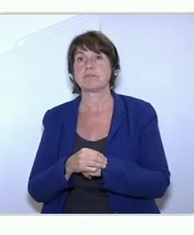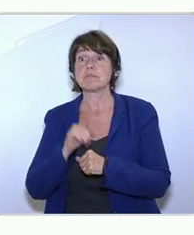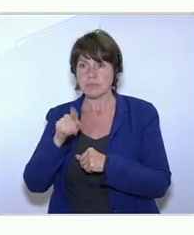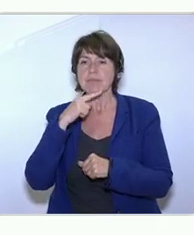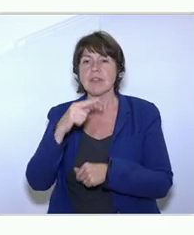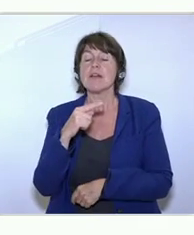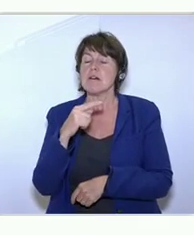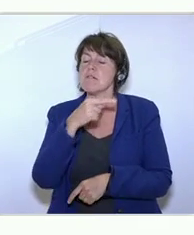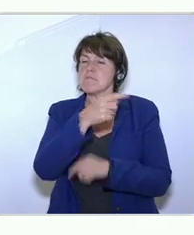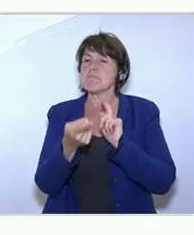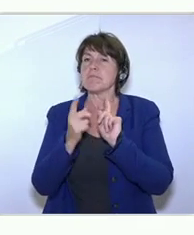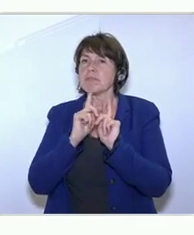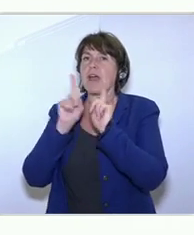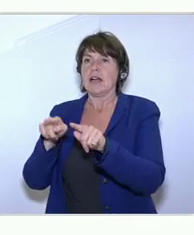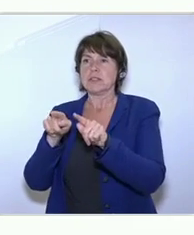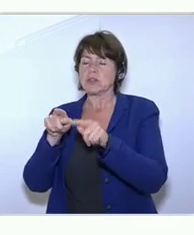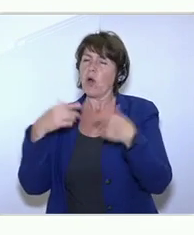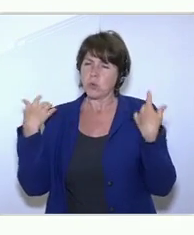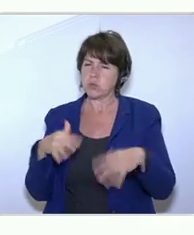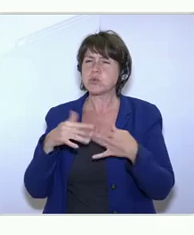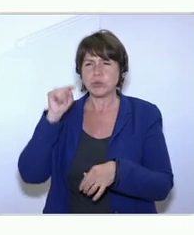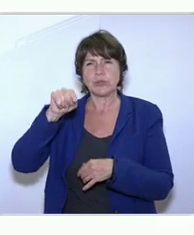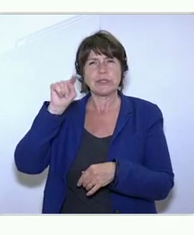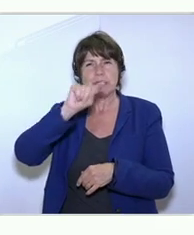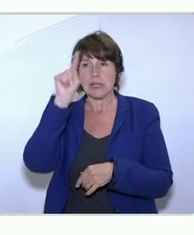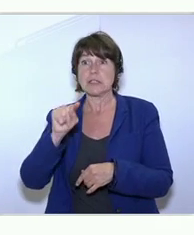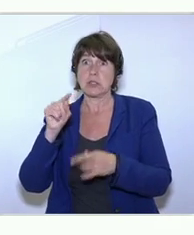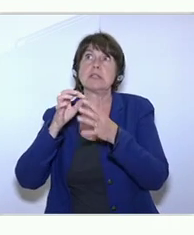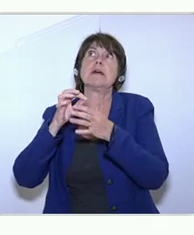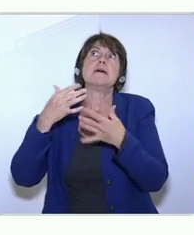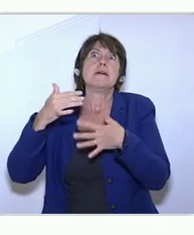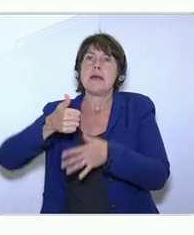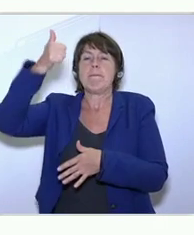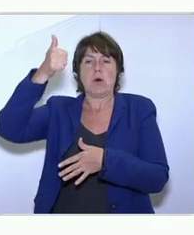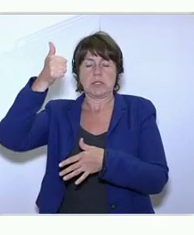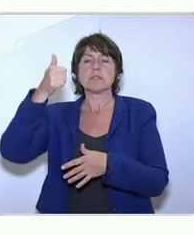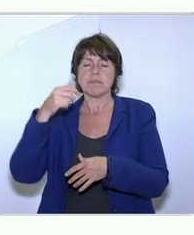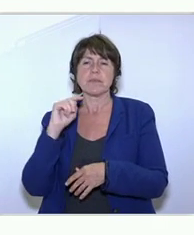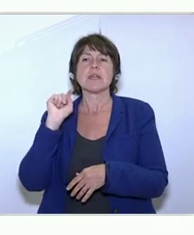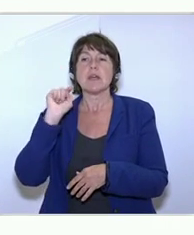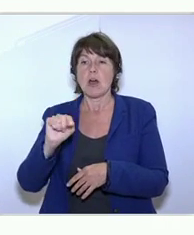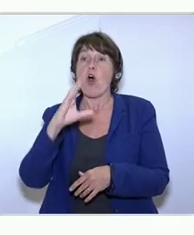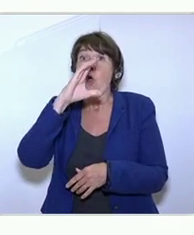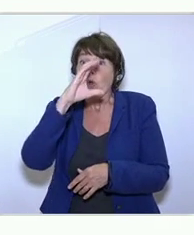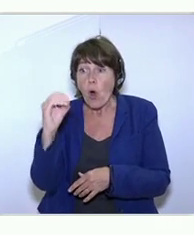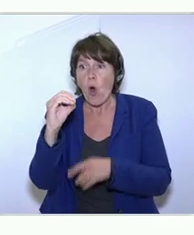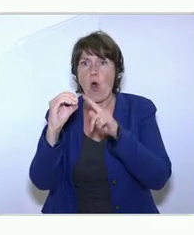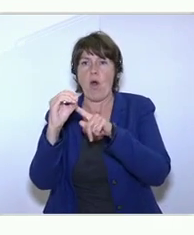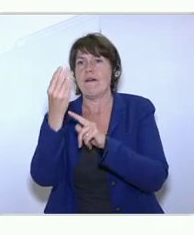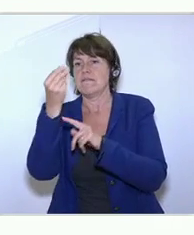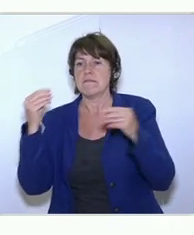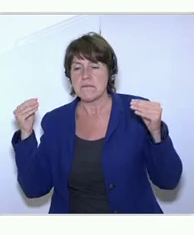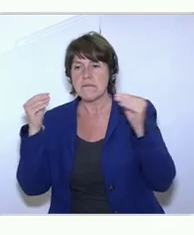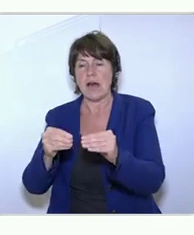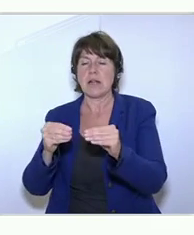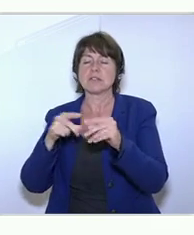word co-financing. Okay. Co-financing is the key. So I've seen a number of initiatives, both the national government